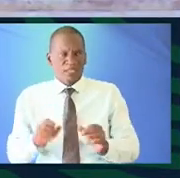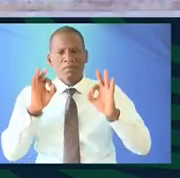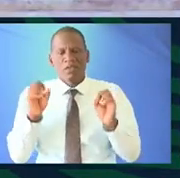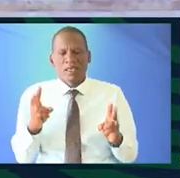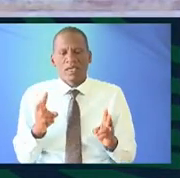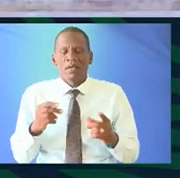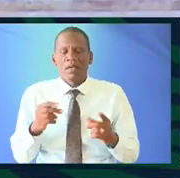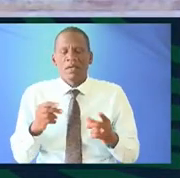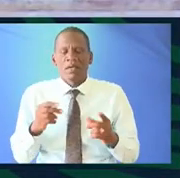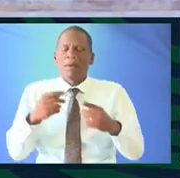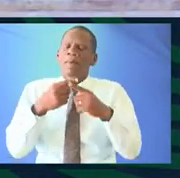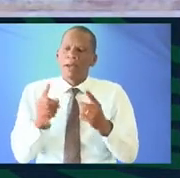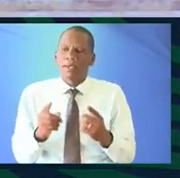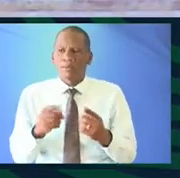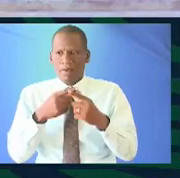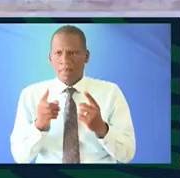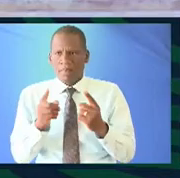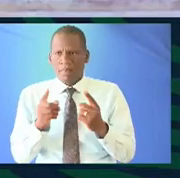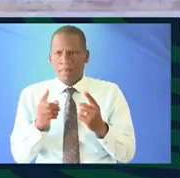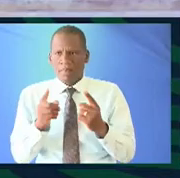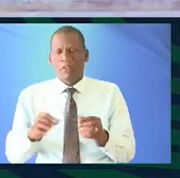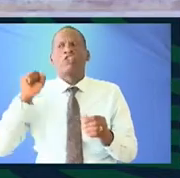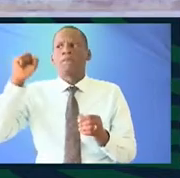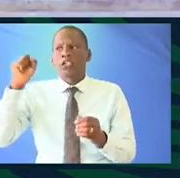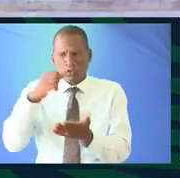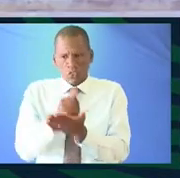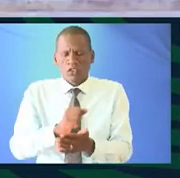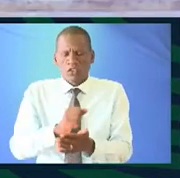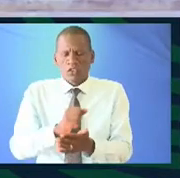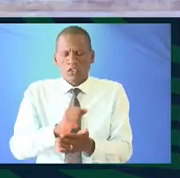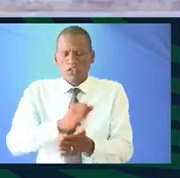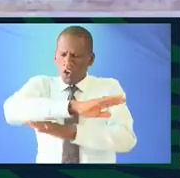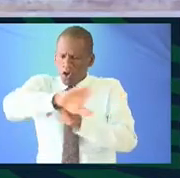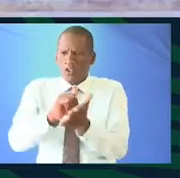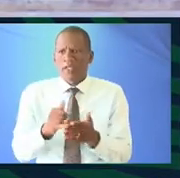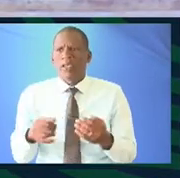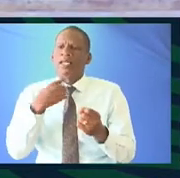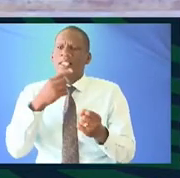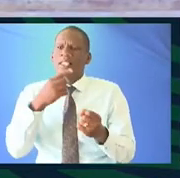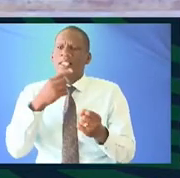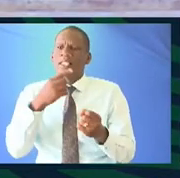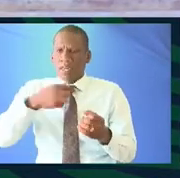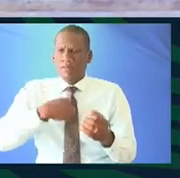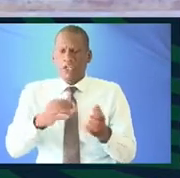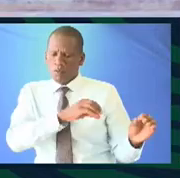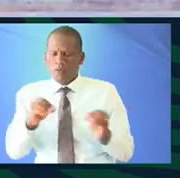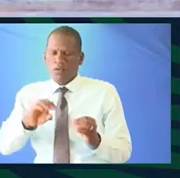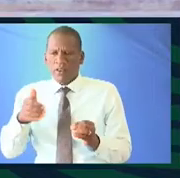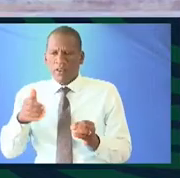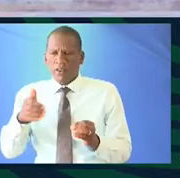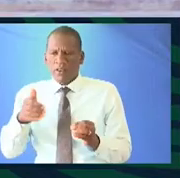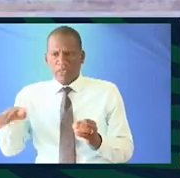smart right but the politics of the office all of that like really tells me that I need to go towards